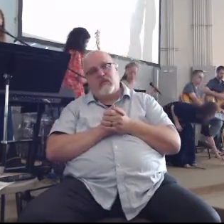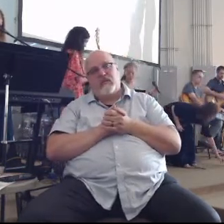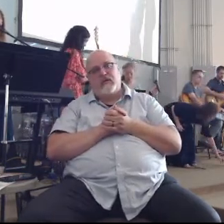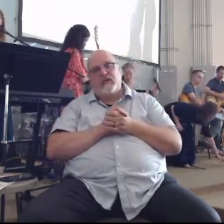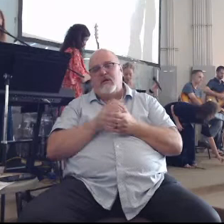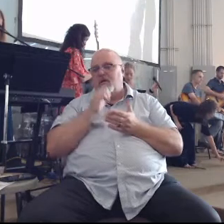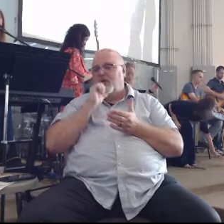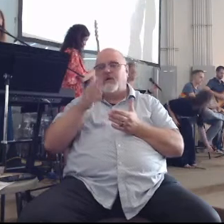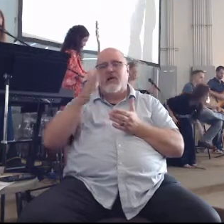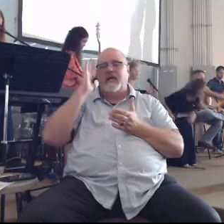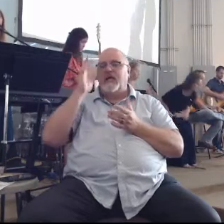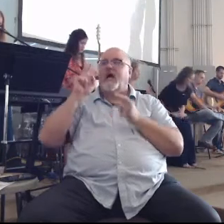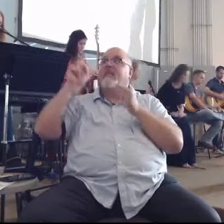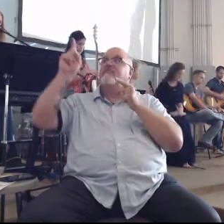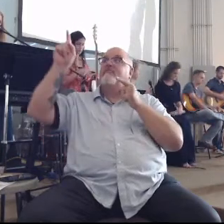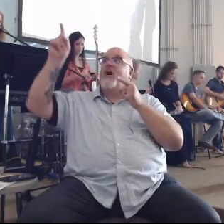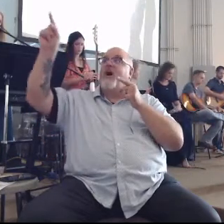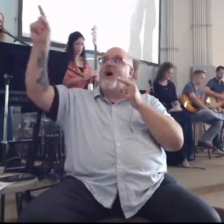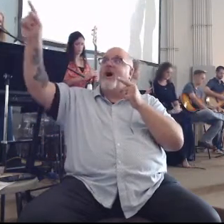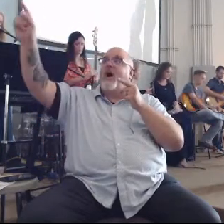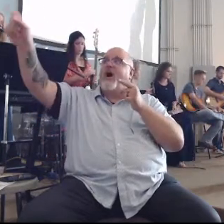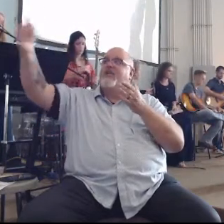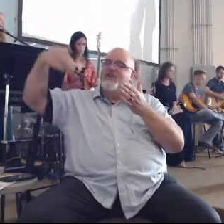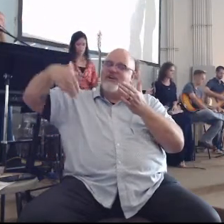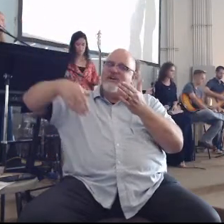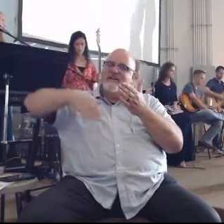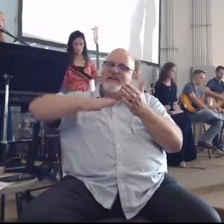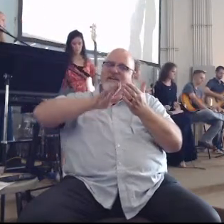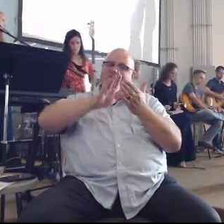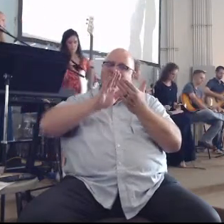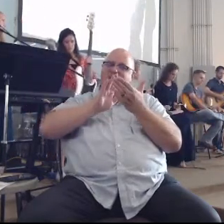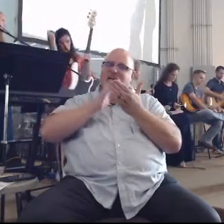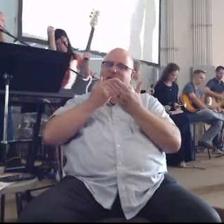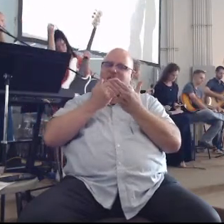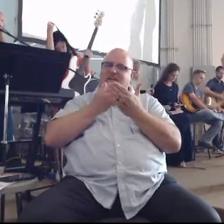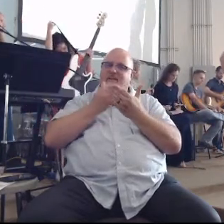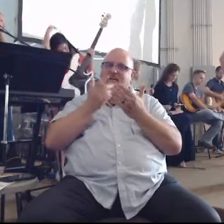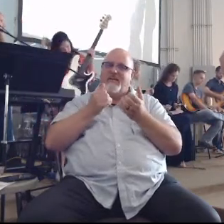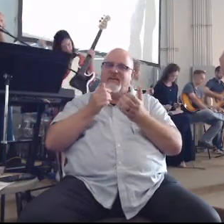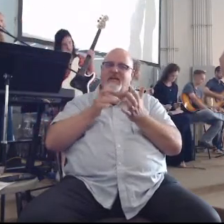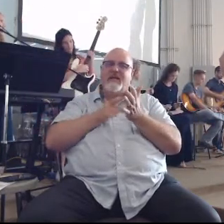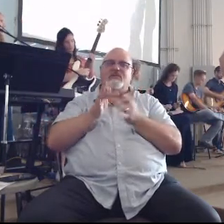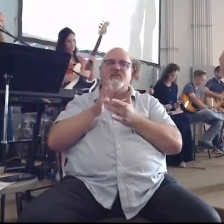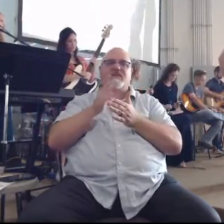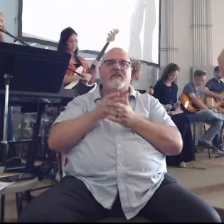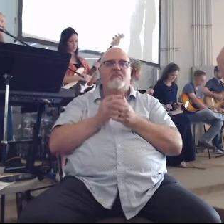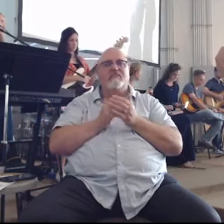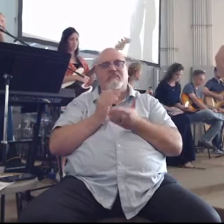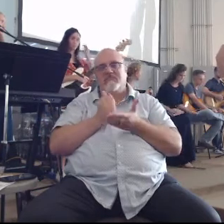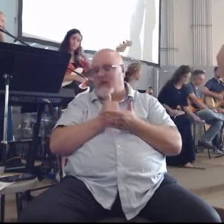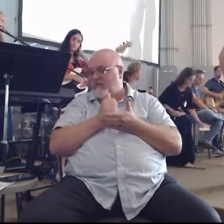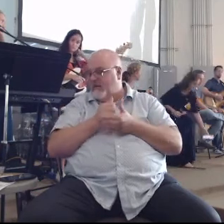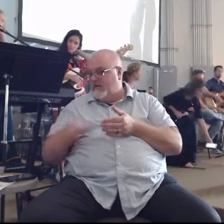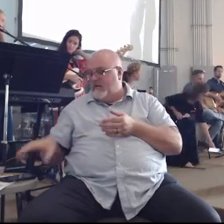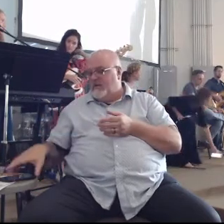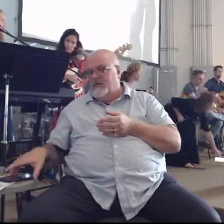you're not a God that's far off you are a God who is near be near oh God in Jesus name amen